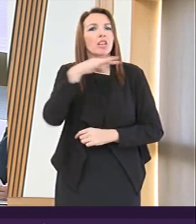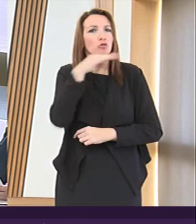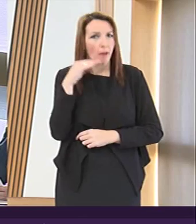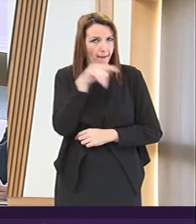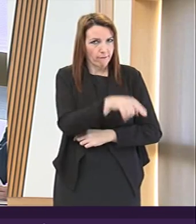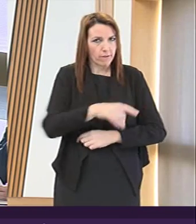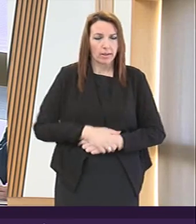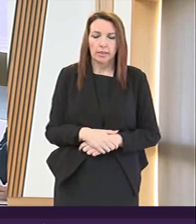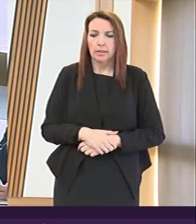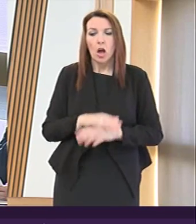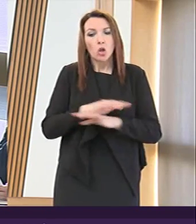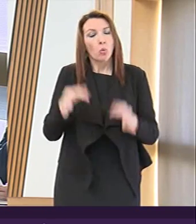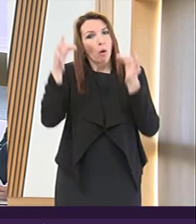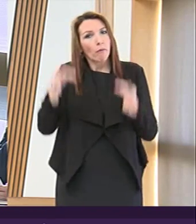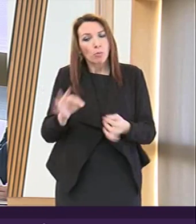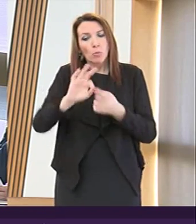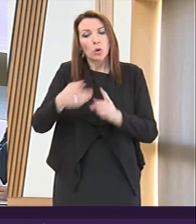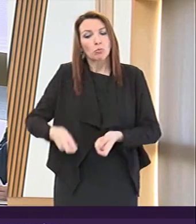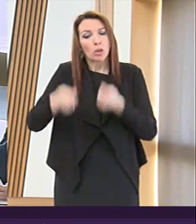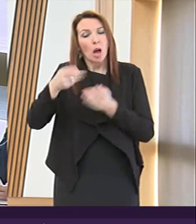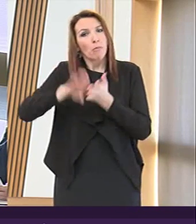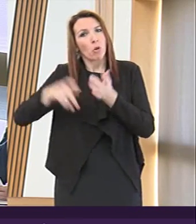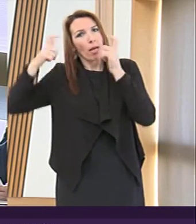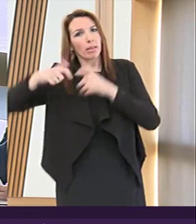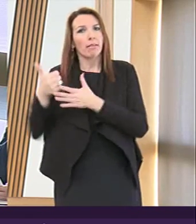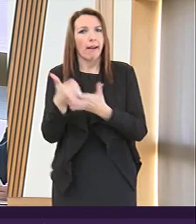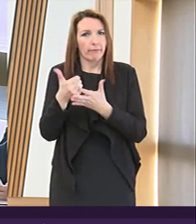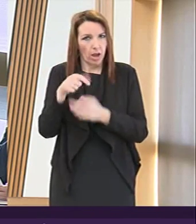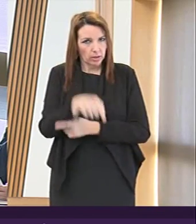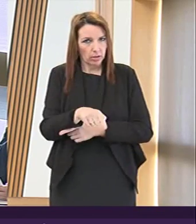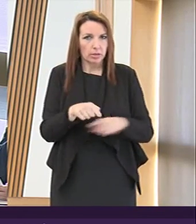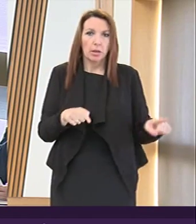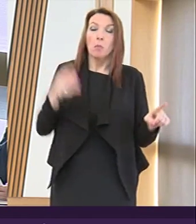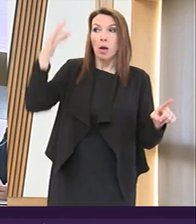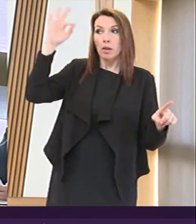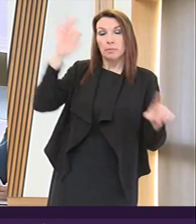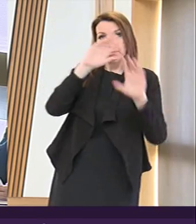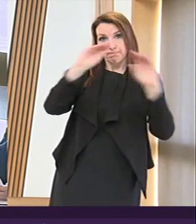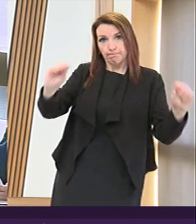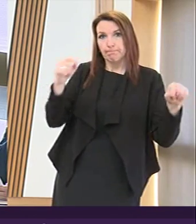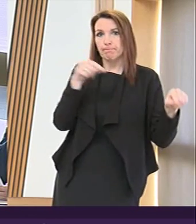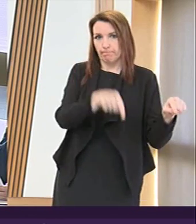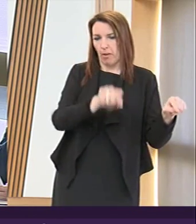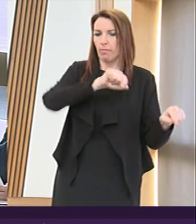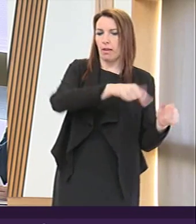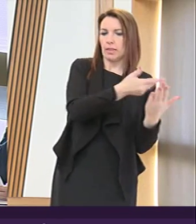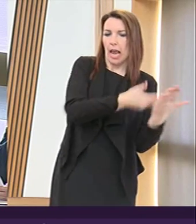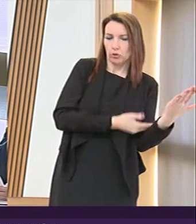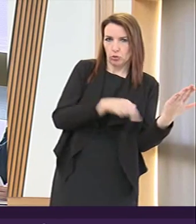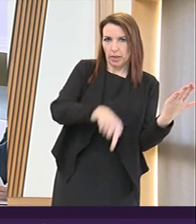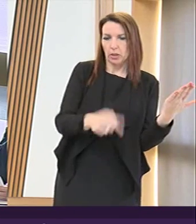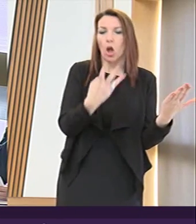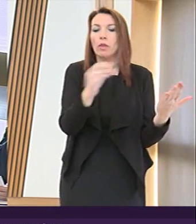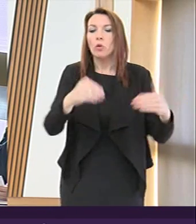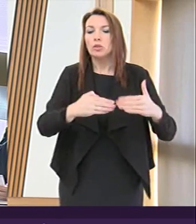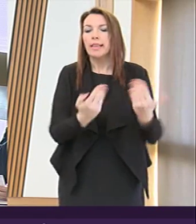Whilst no formal points have been raised by our legal advisers, the committee may wish to note that for that instrument, the 40th day